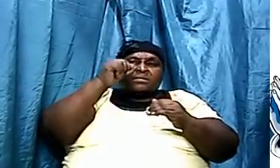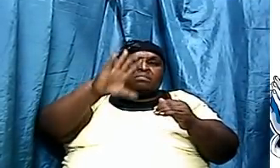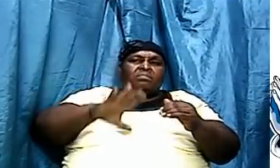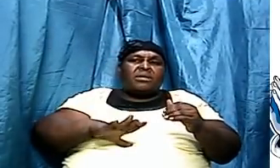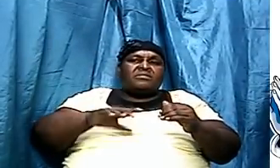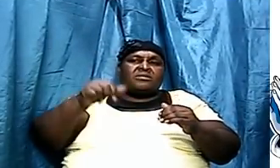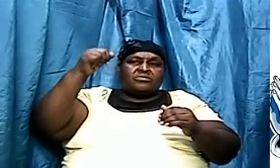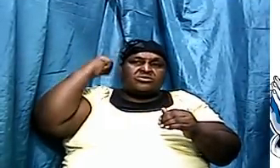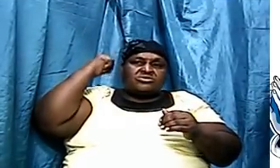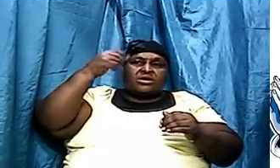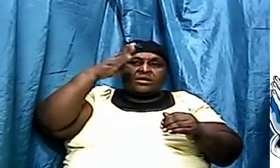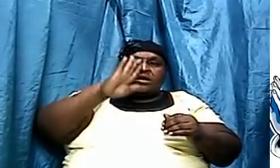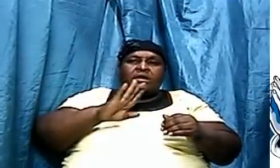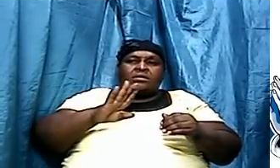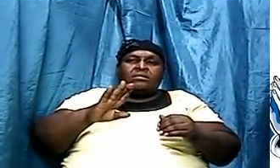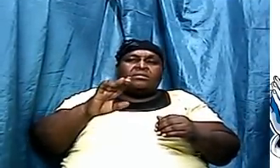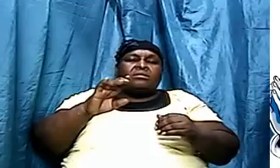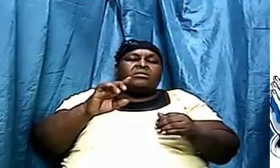happen to him